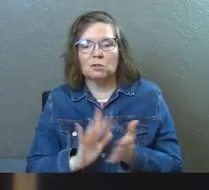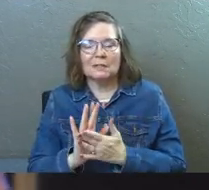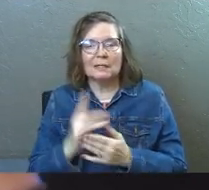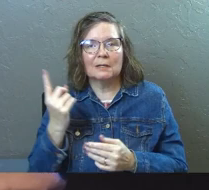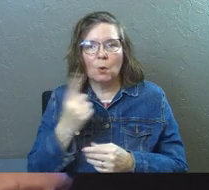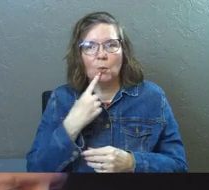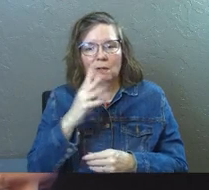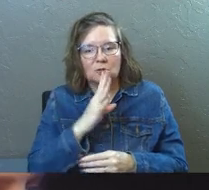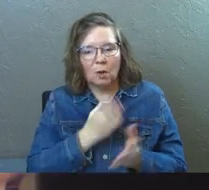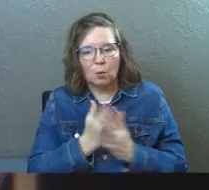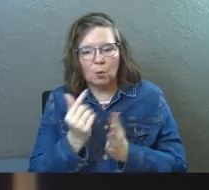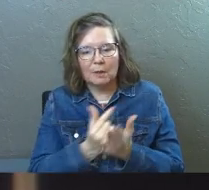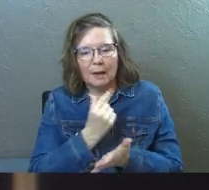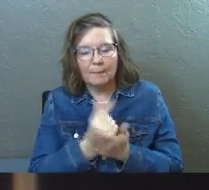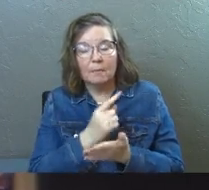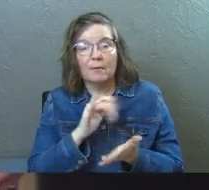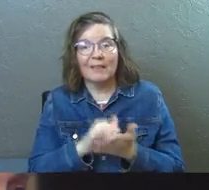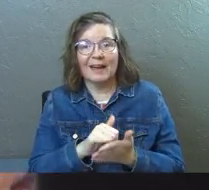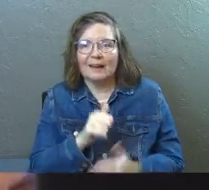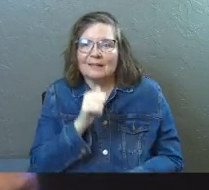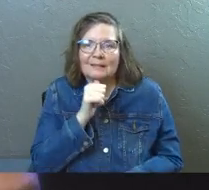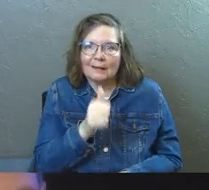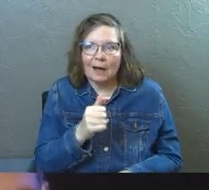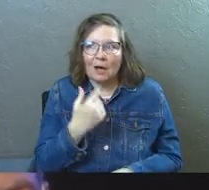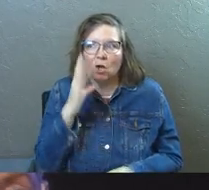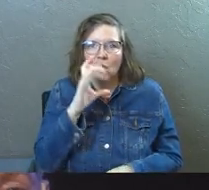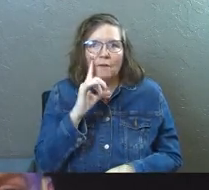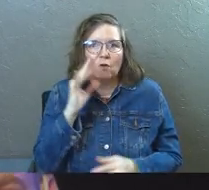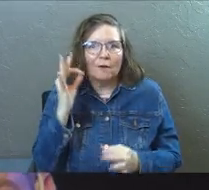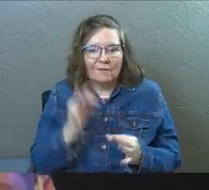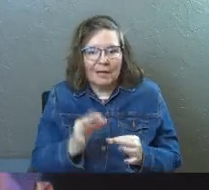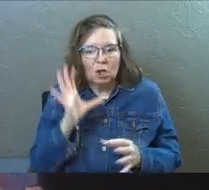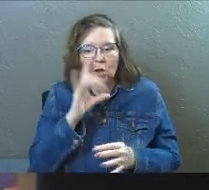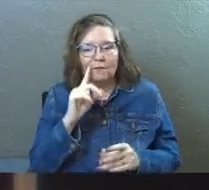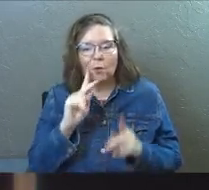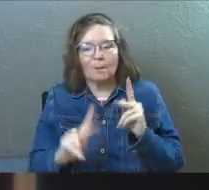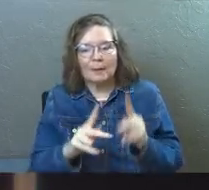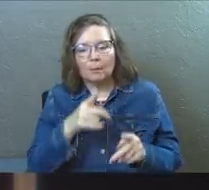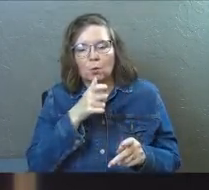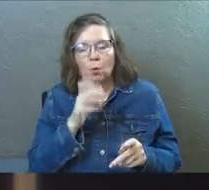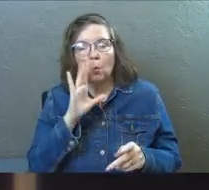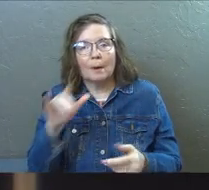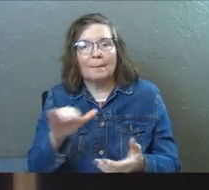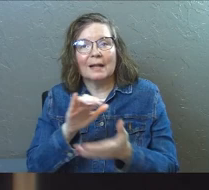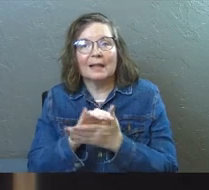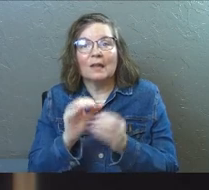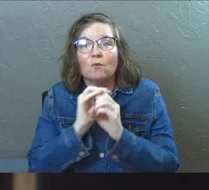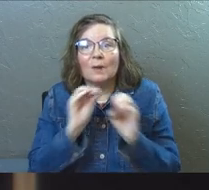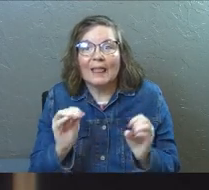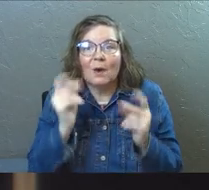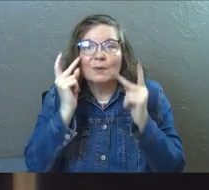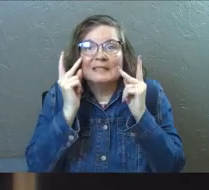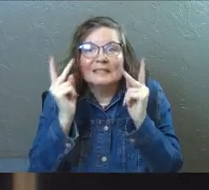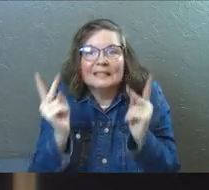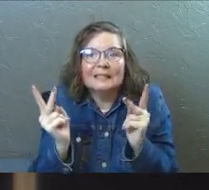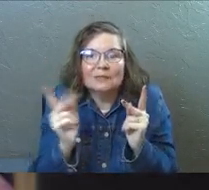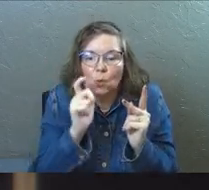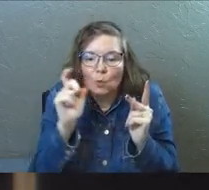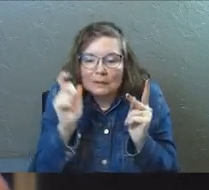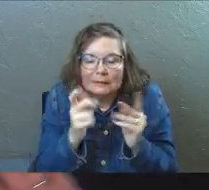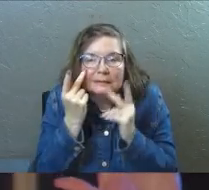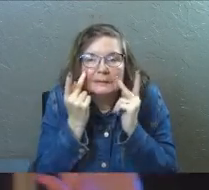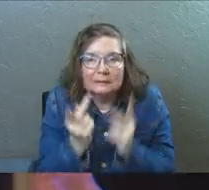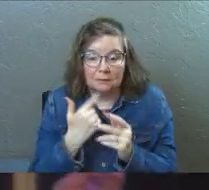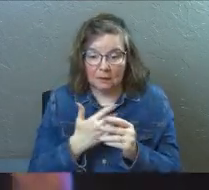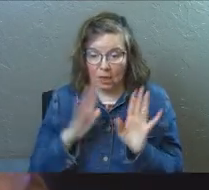is constantly talking through the gospels about the fact that he's not just looking for faith. He's looking for people who will believe without seeing. It's